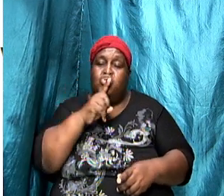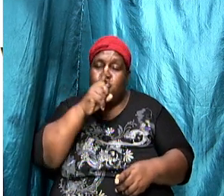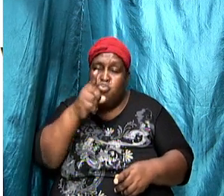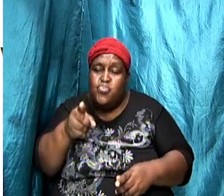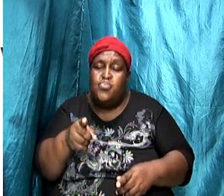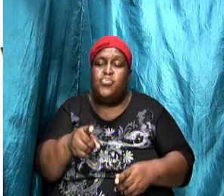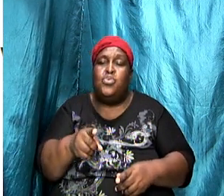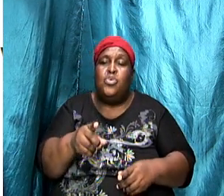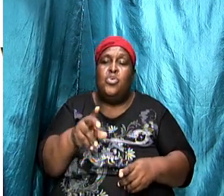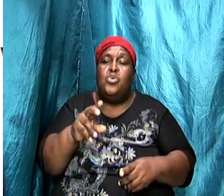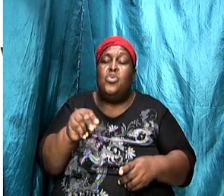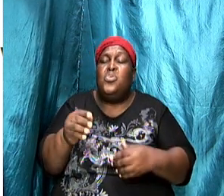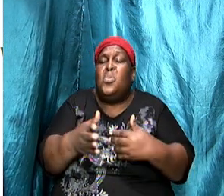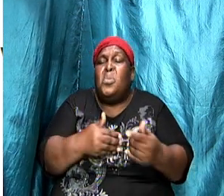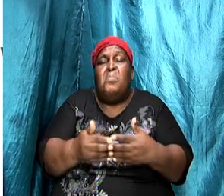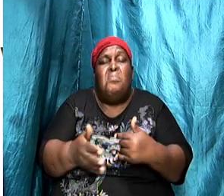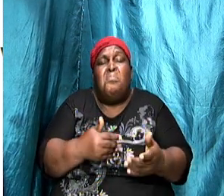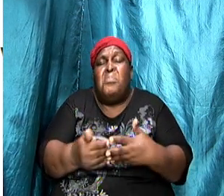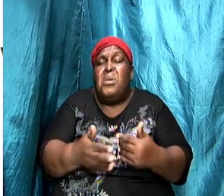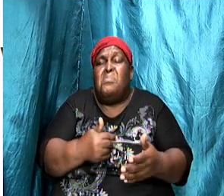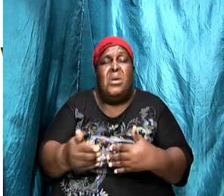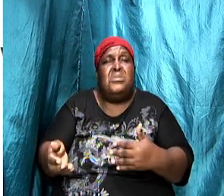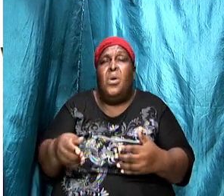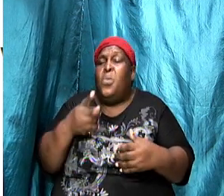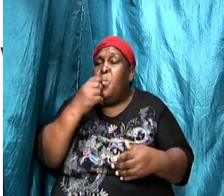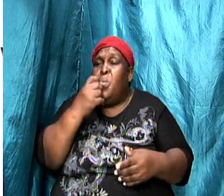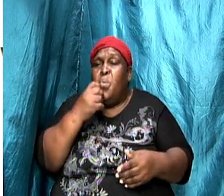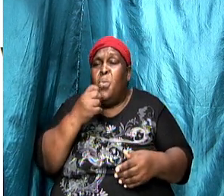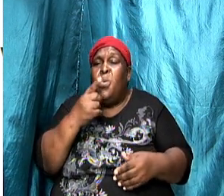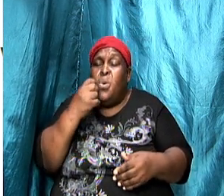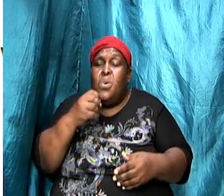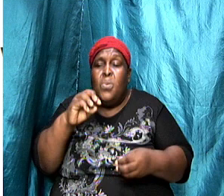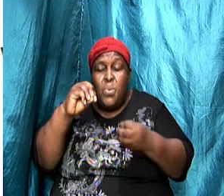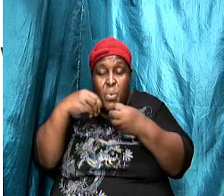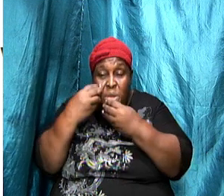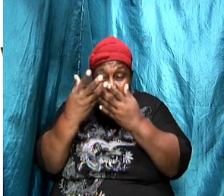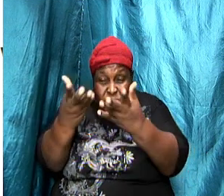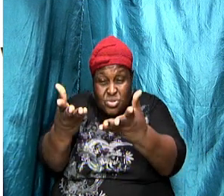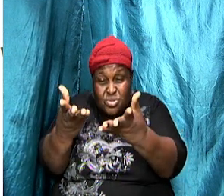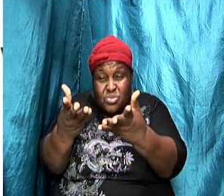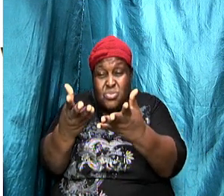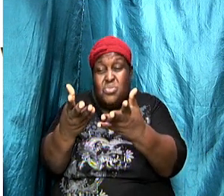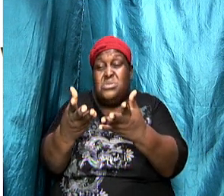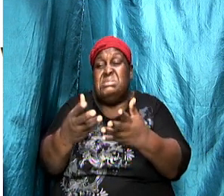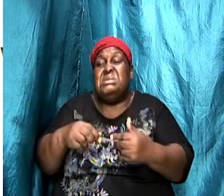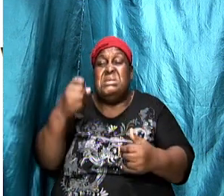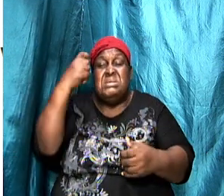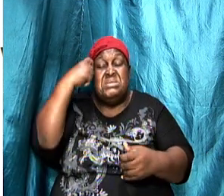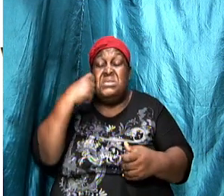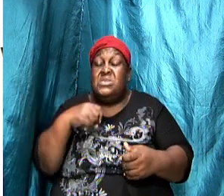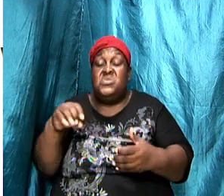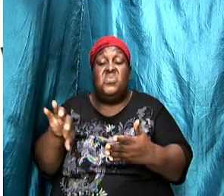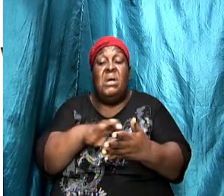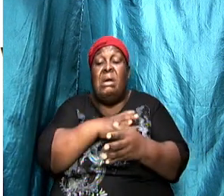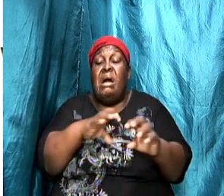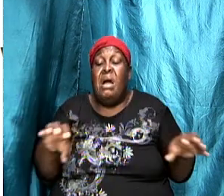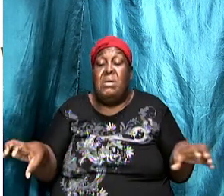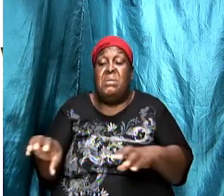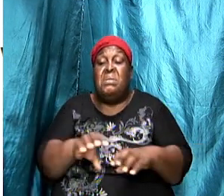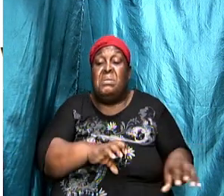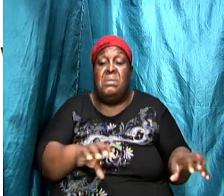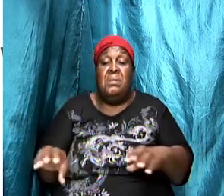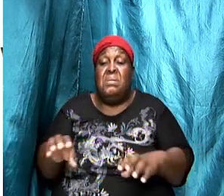matter who introduce these sexually immoral things and things that are